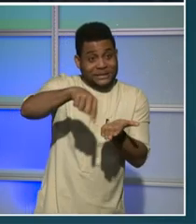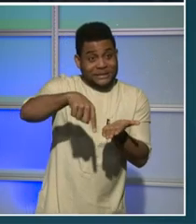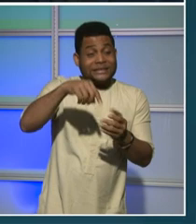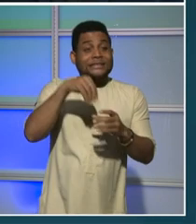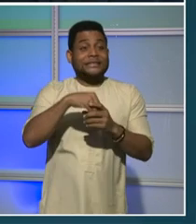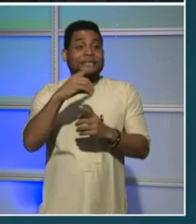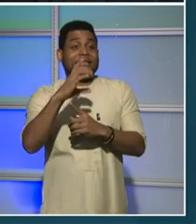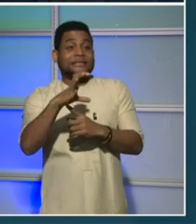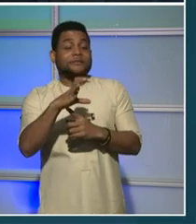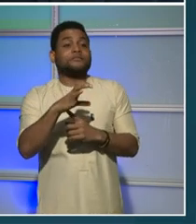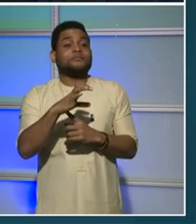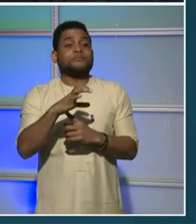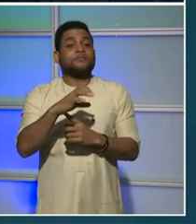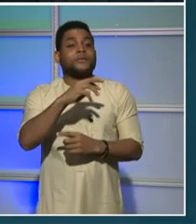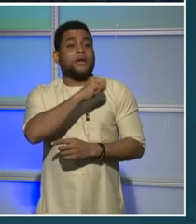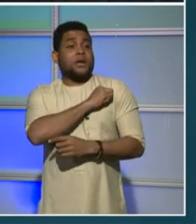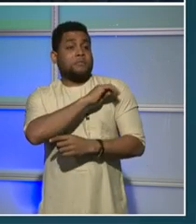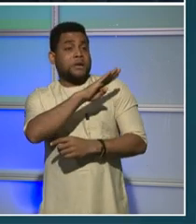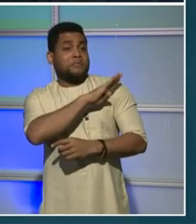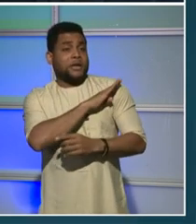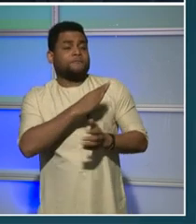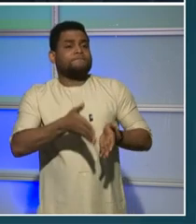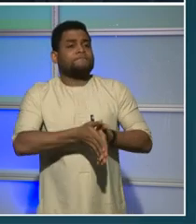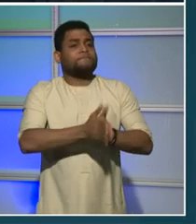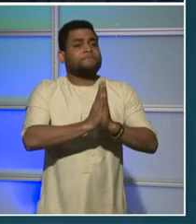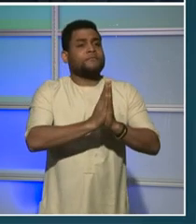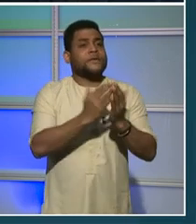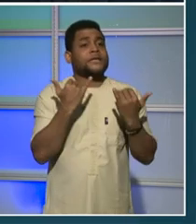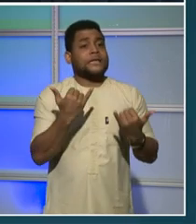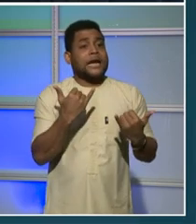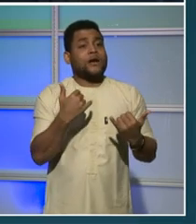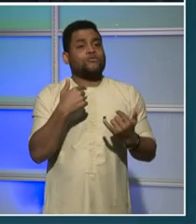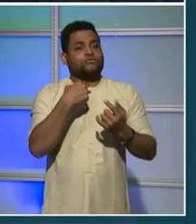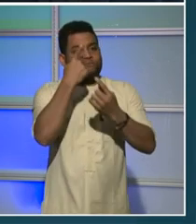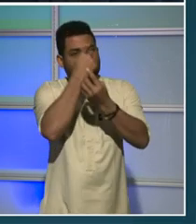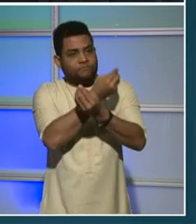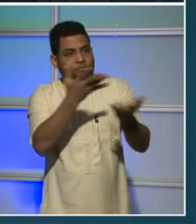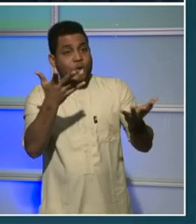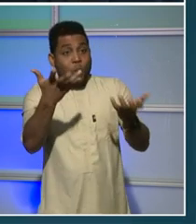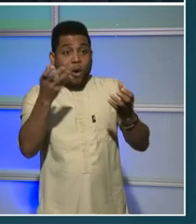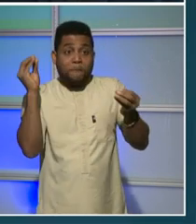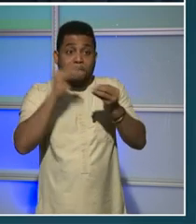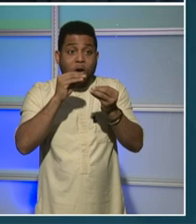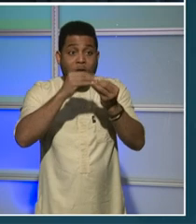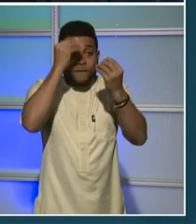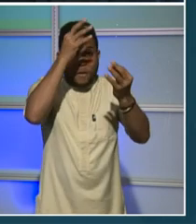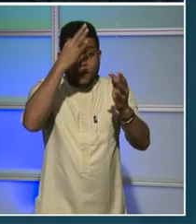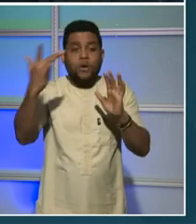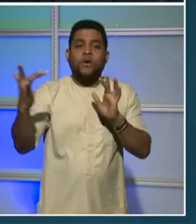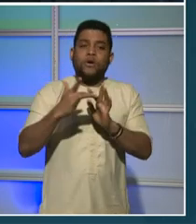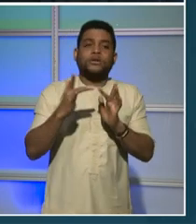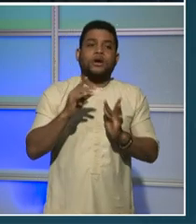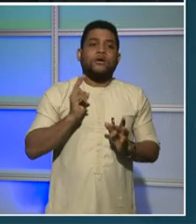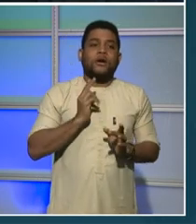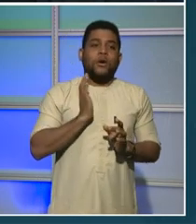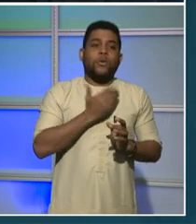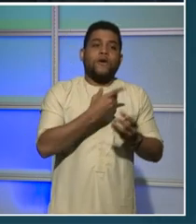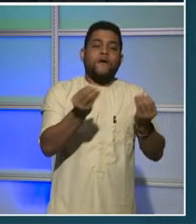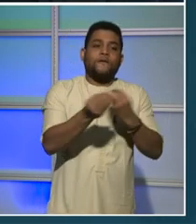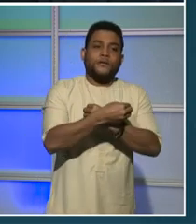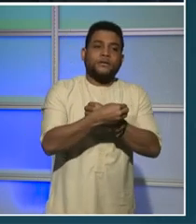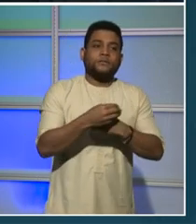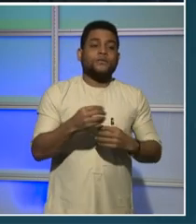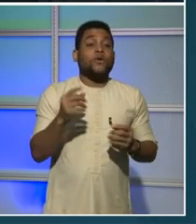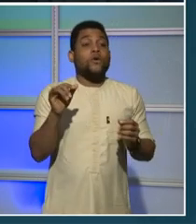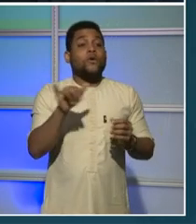we released the Housing in Downtown Request for Information to identify opportunities for converting existing commercial office space